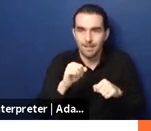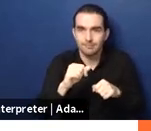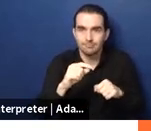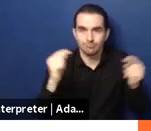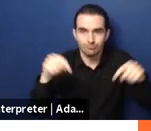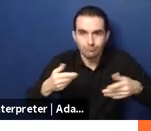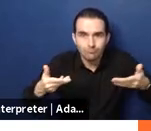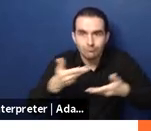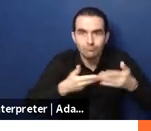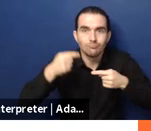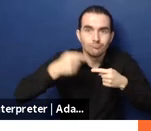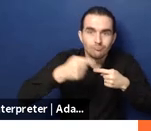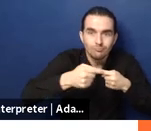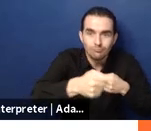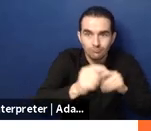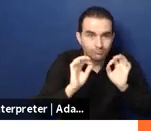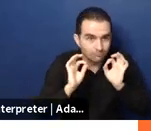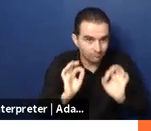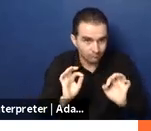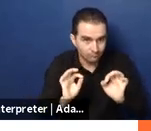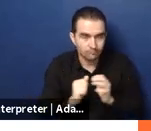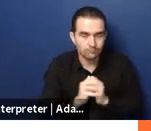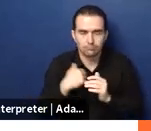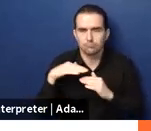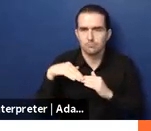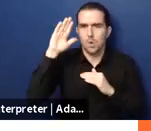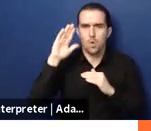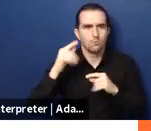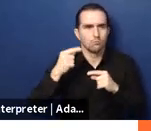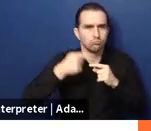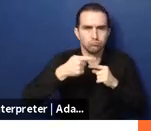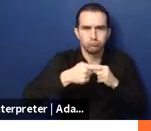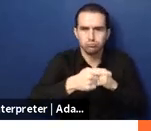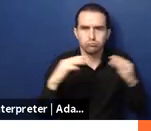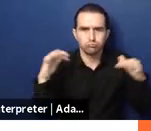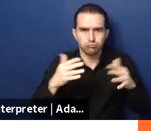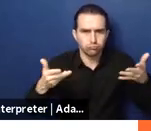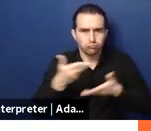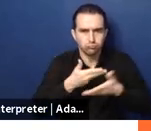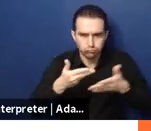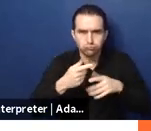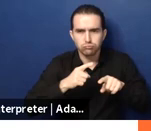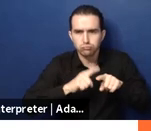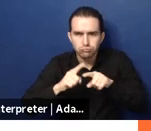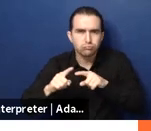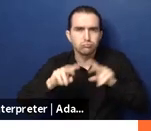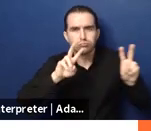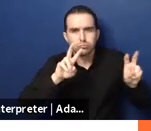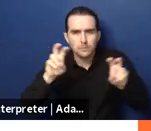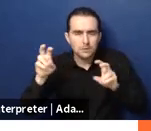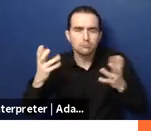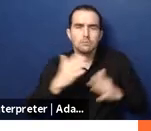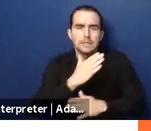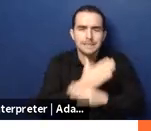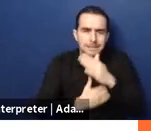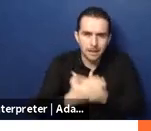have more coming up on disability issues but there's so many webinars happening every week on social protection issues um i'd like